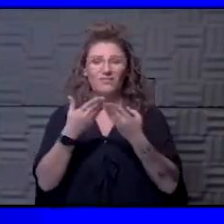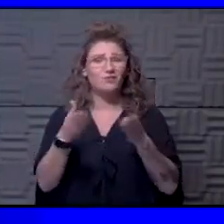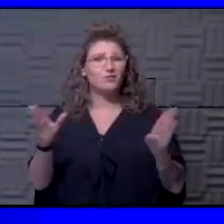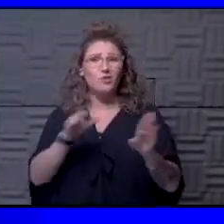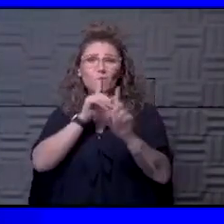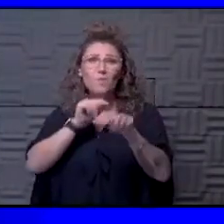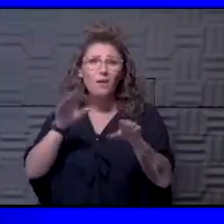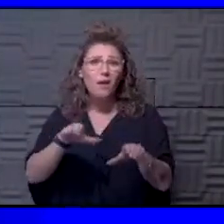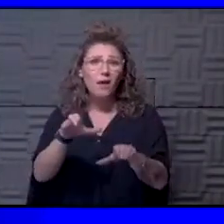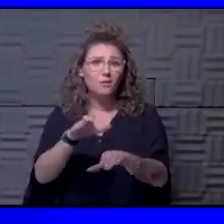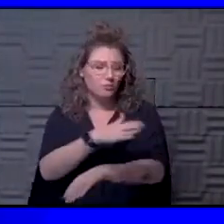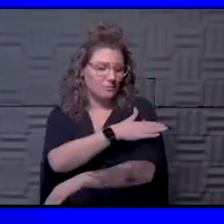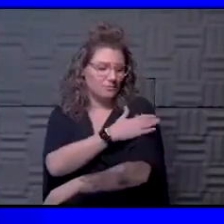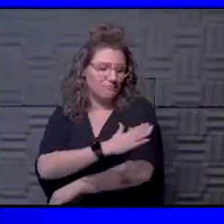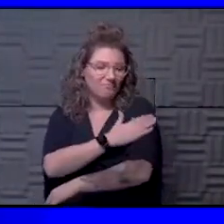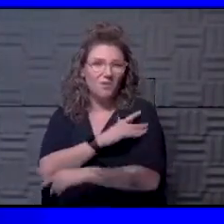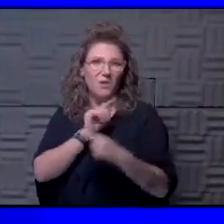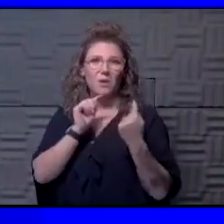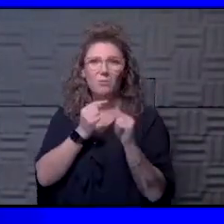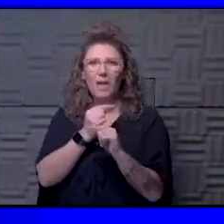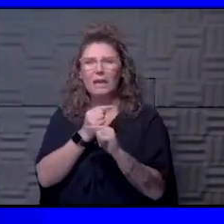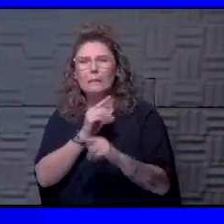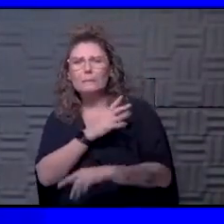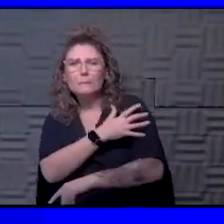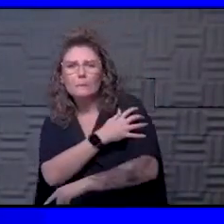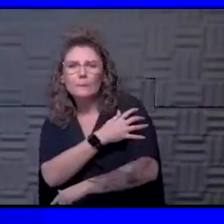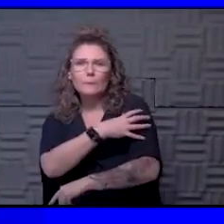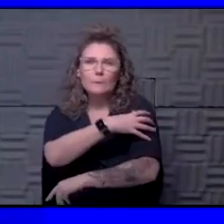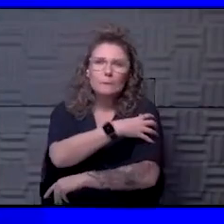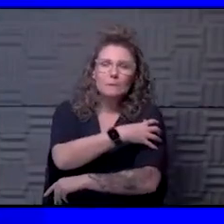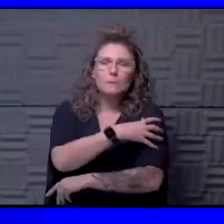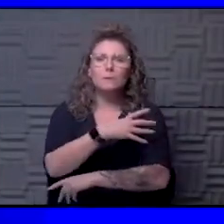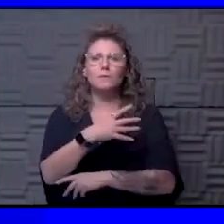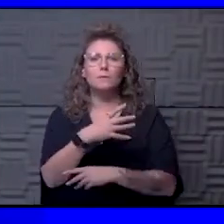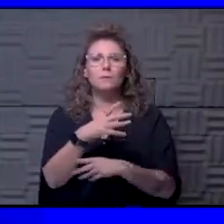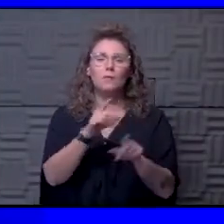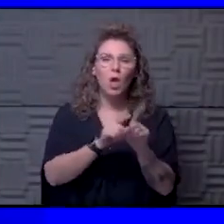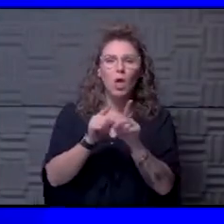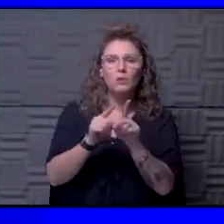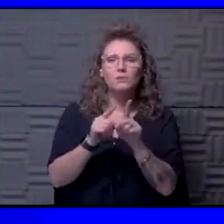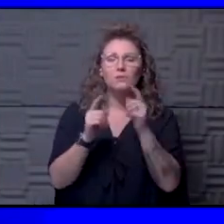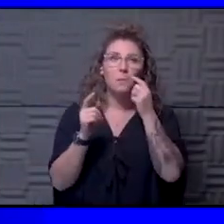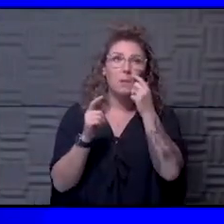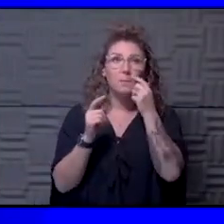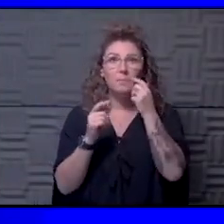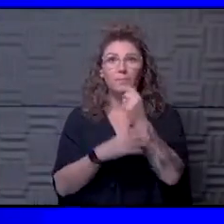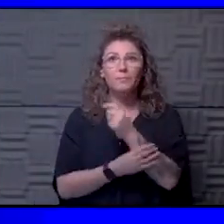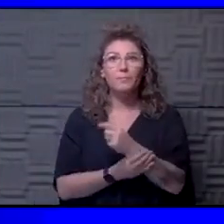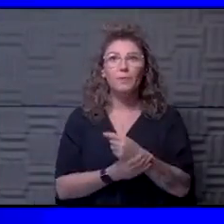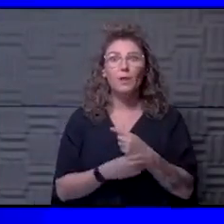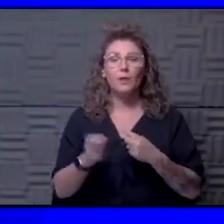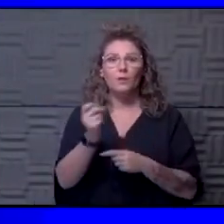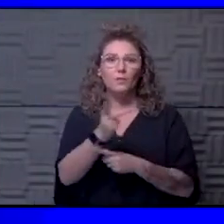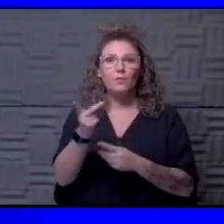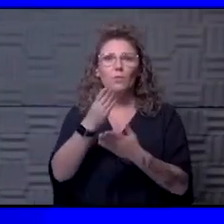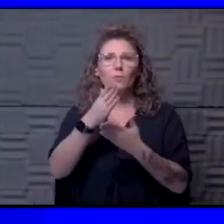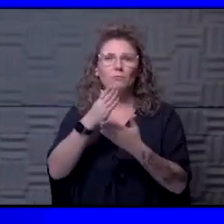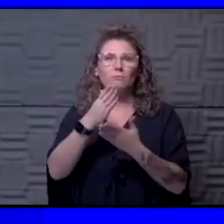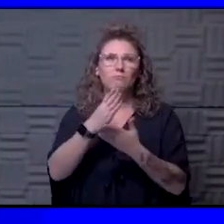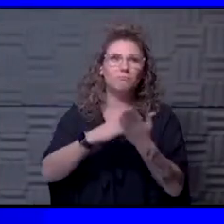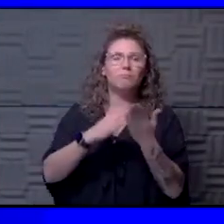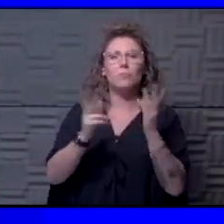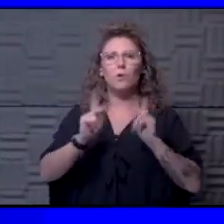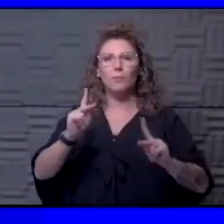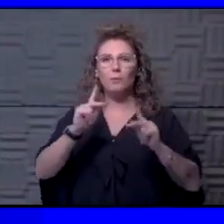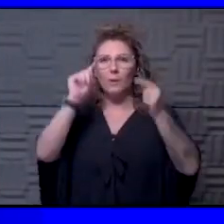reactions at the site, pain, discomfort. There can also be, you know, certainly less, uh, or fewer proportions of people getting